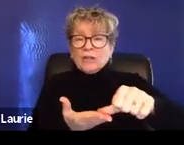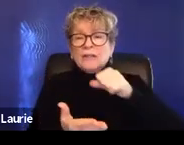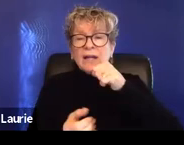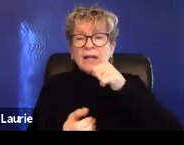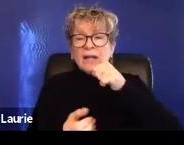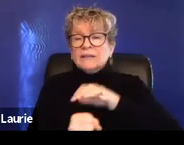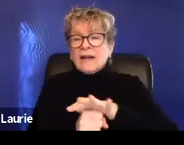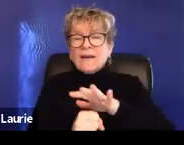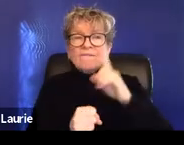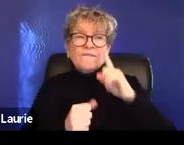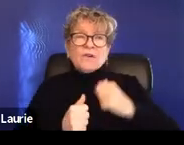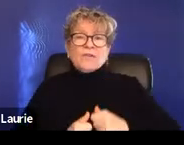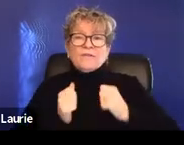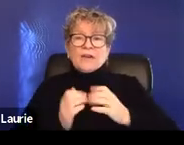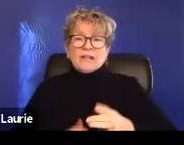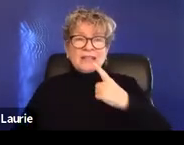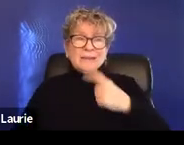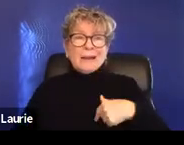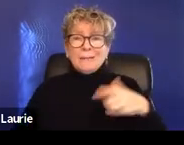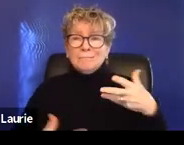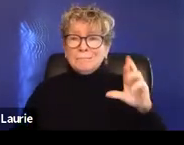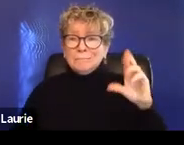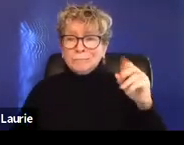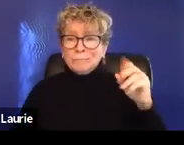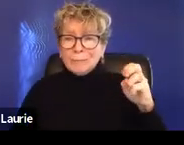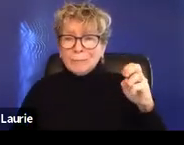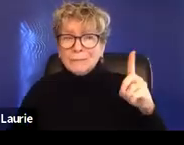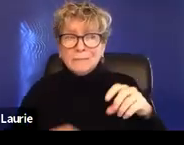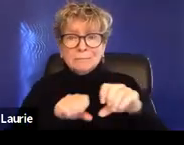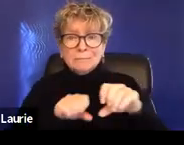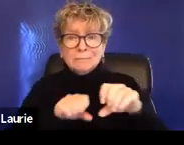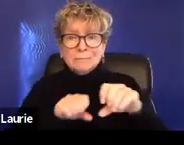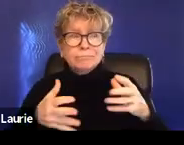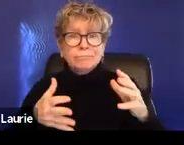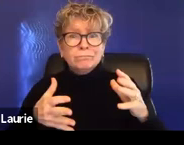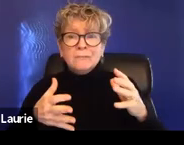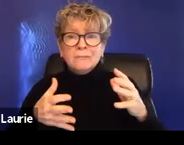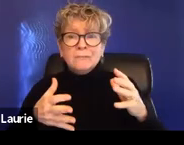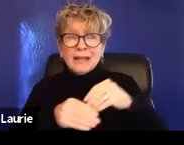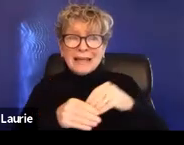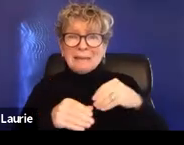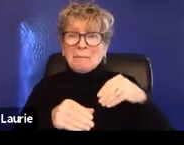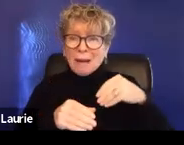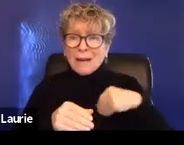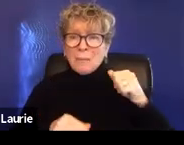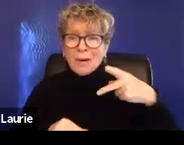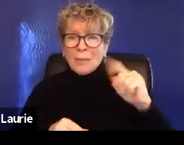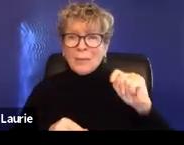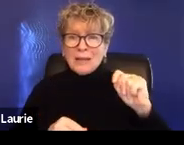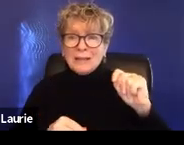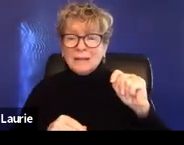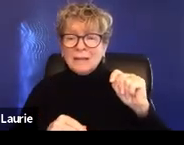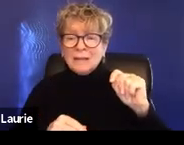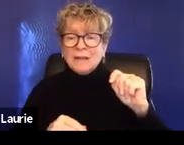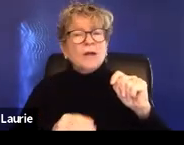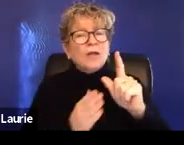be able to say, I was raped in my, in my, you know, apartment. Um, the